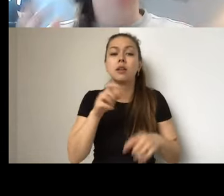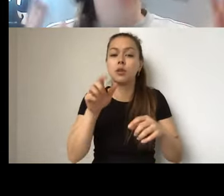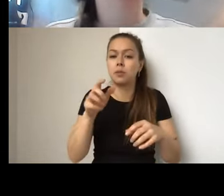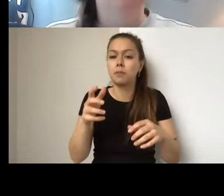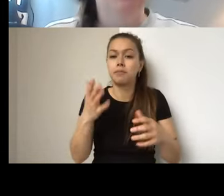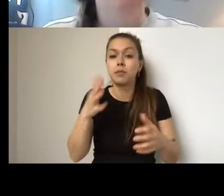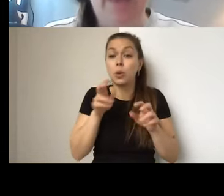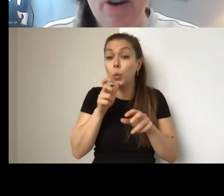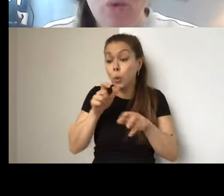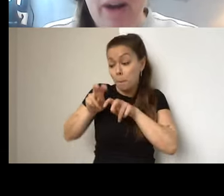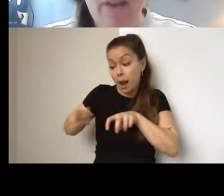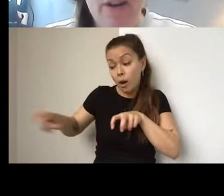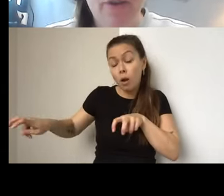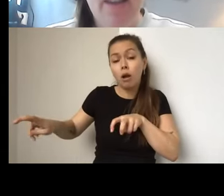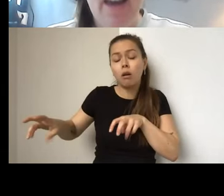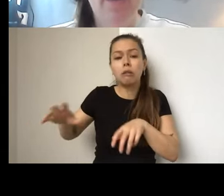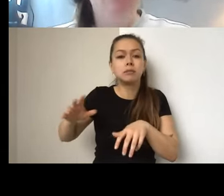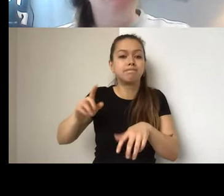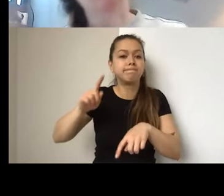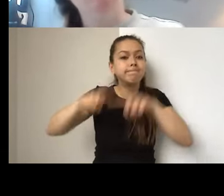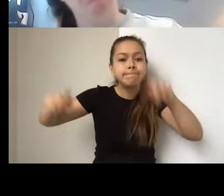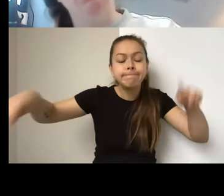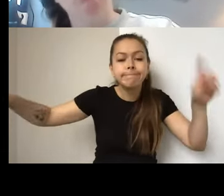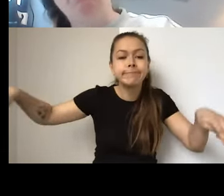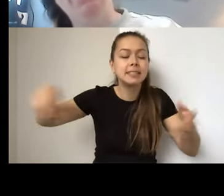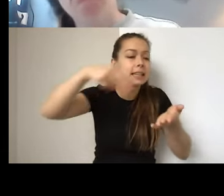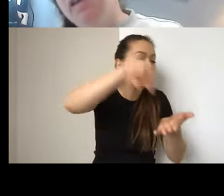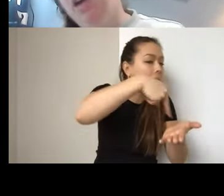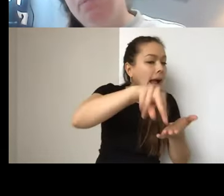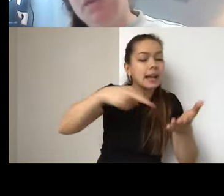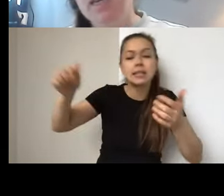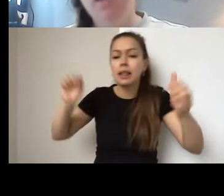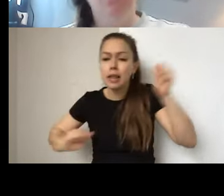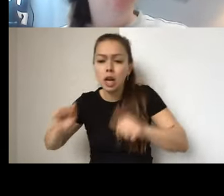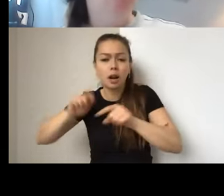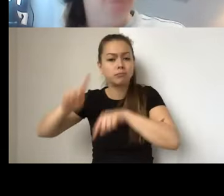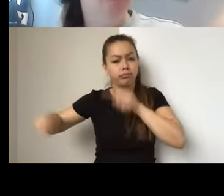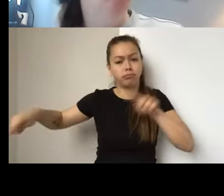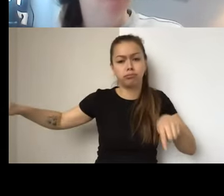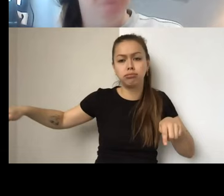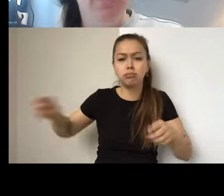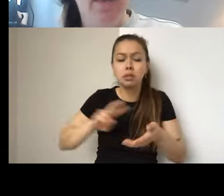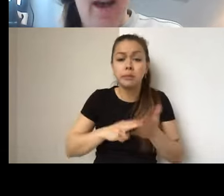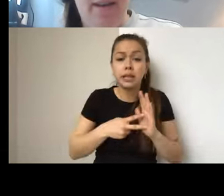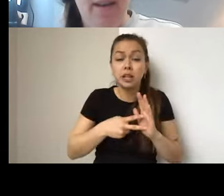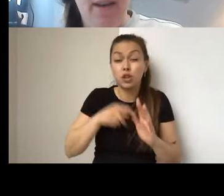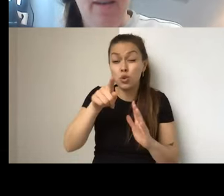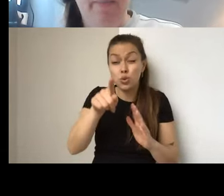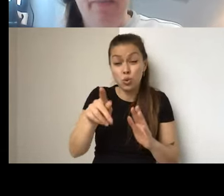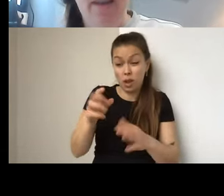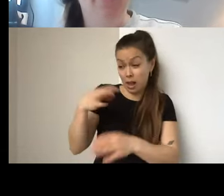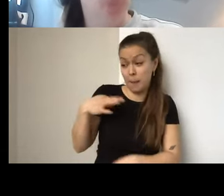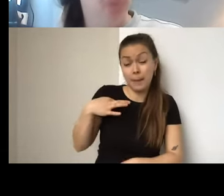you know, that only an insider would have understanding of because you may not, your panel may not be fully versed in that,